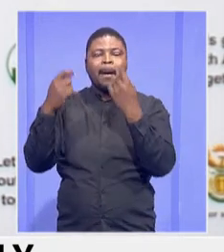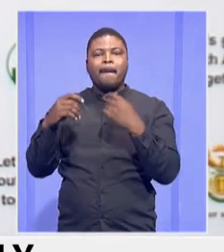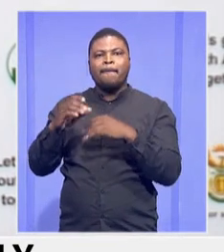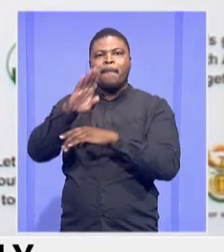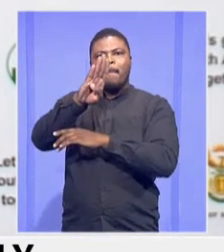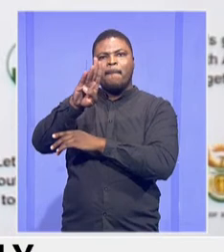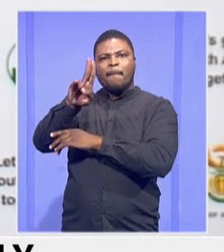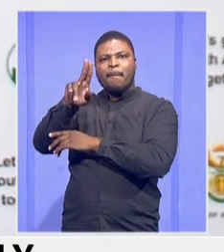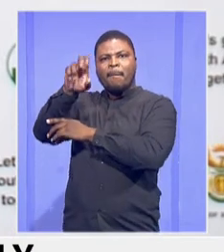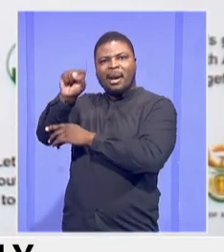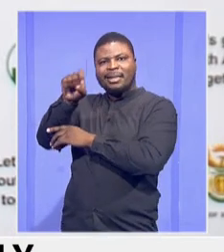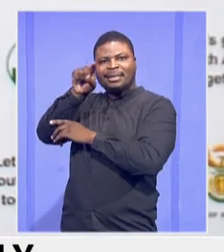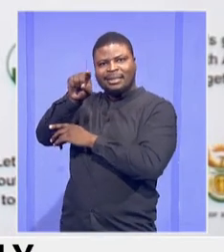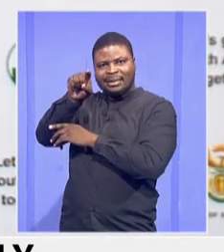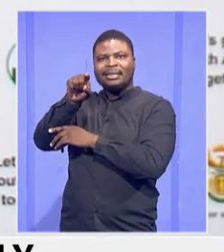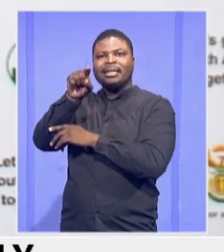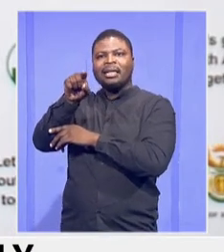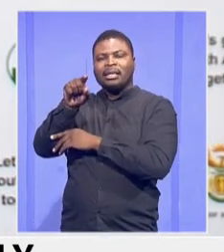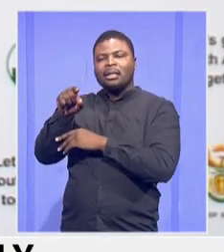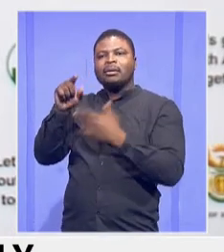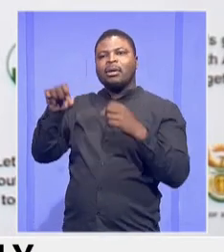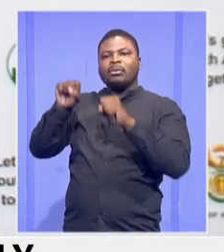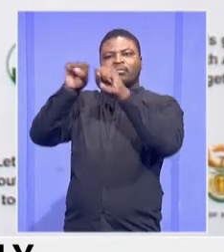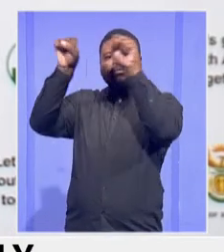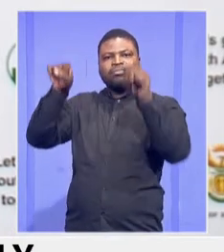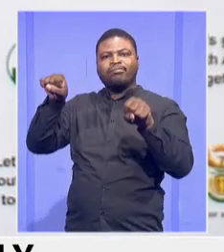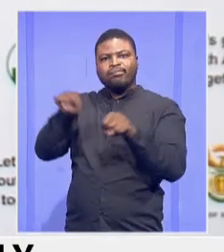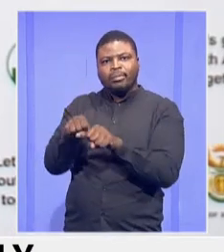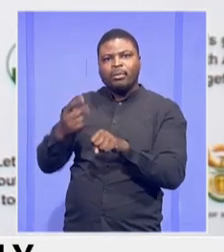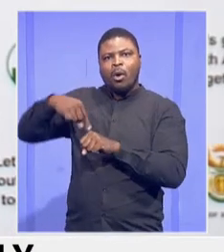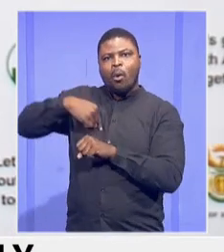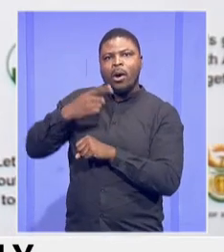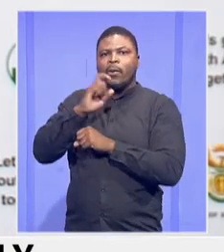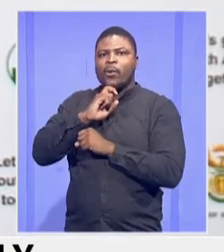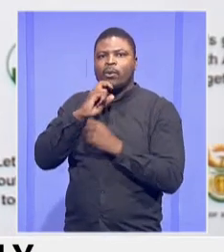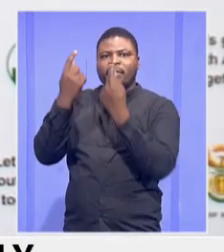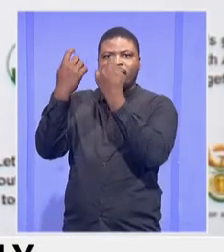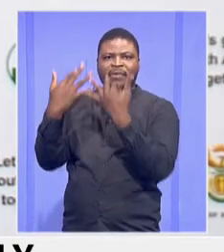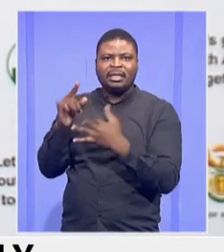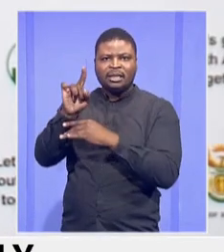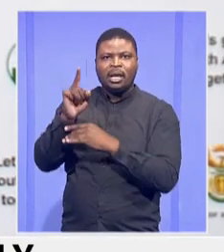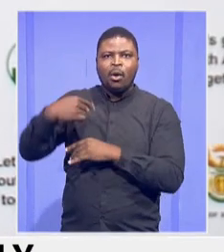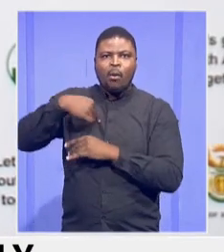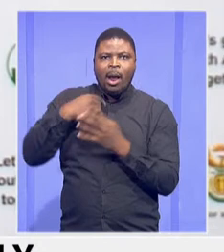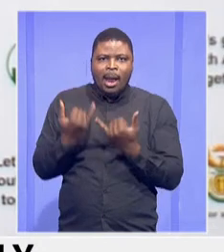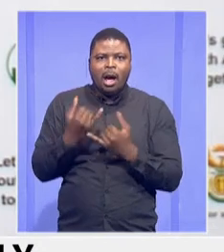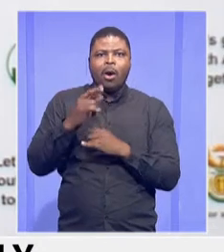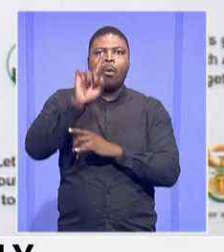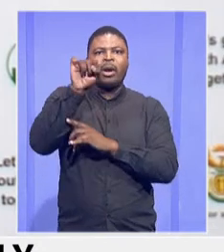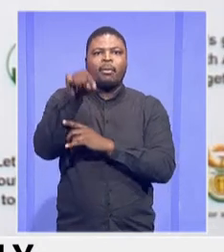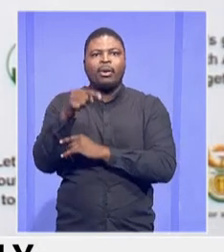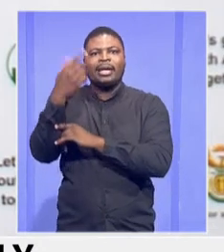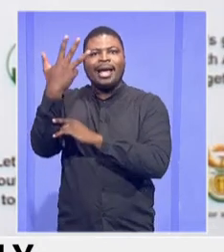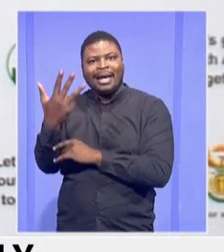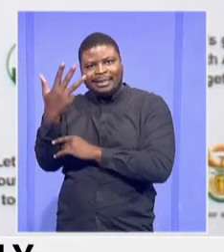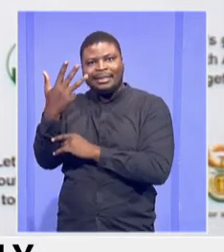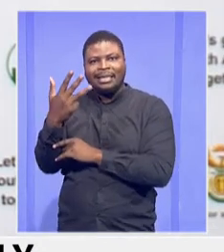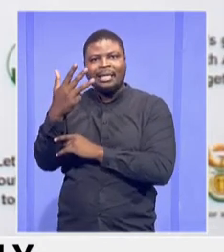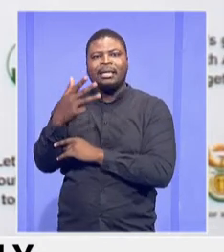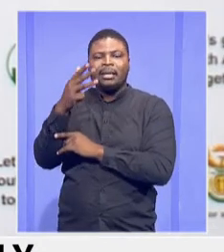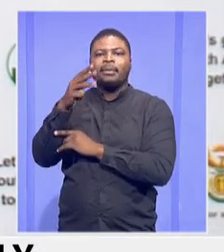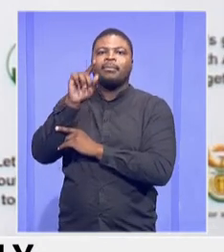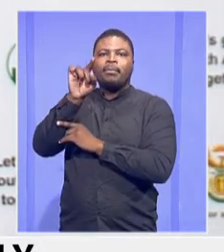used by all of us. We are at 1.8, which means that the teams have to move